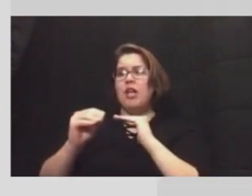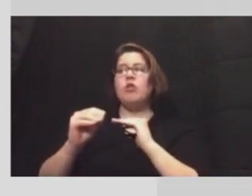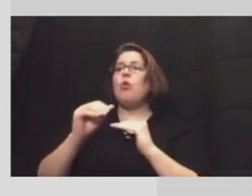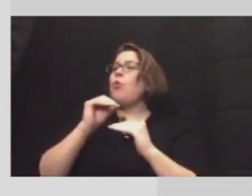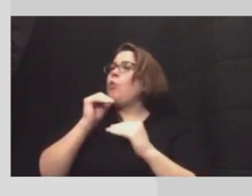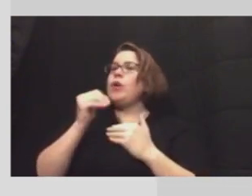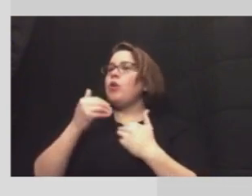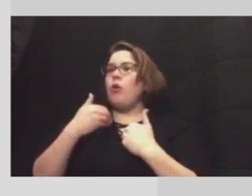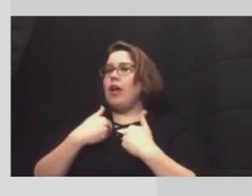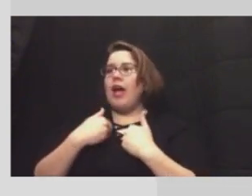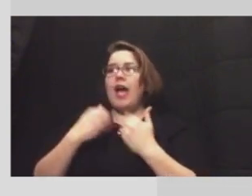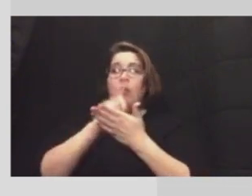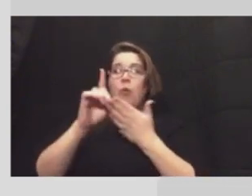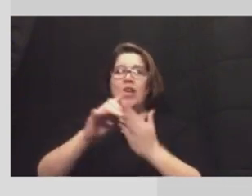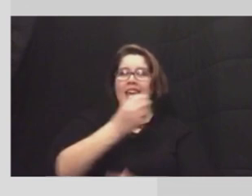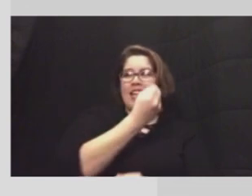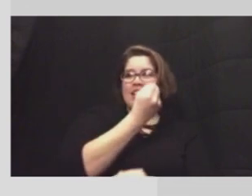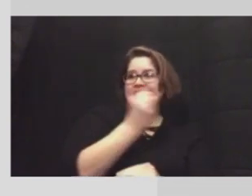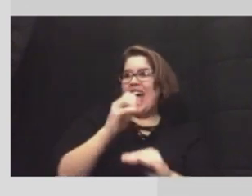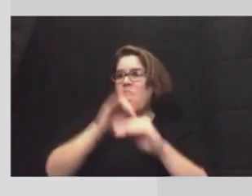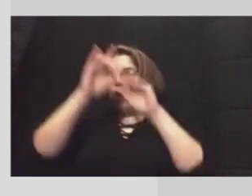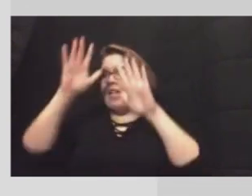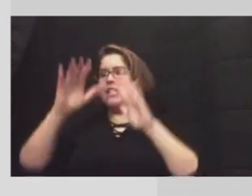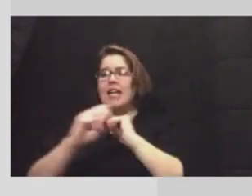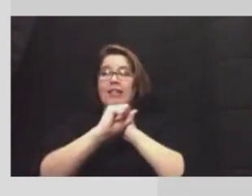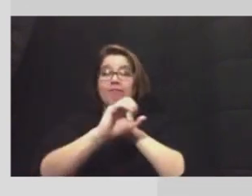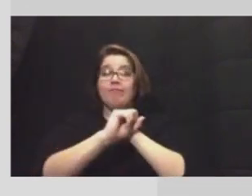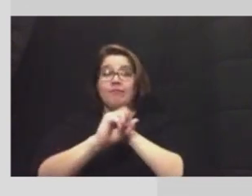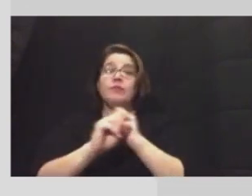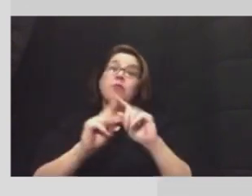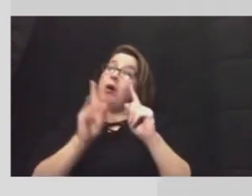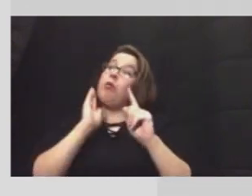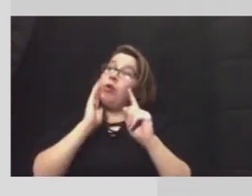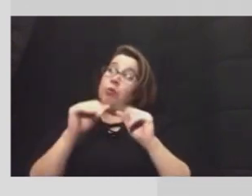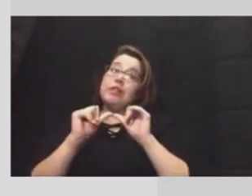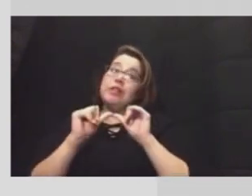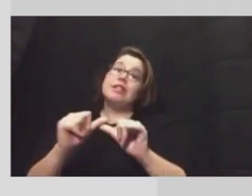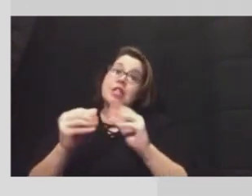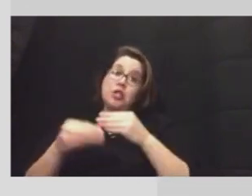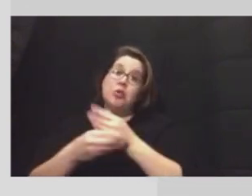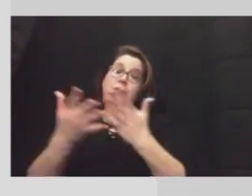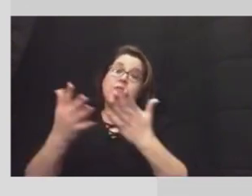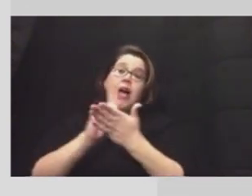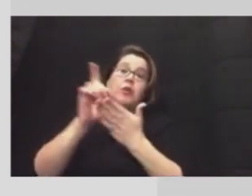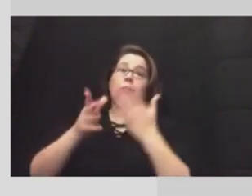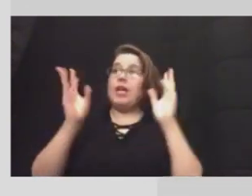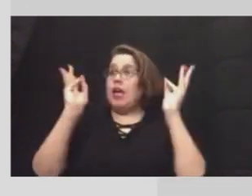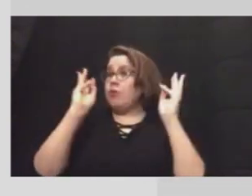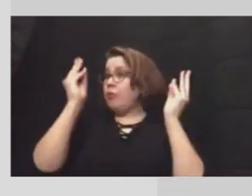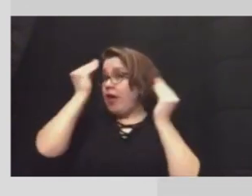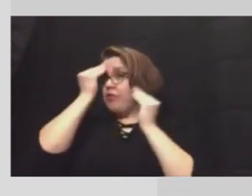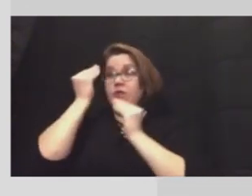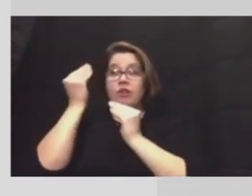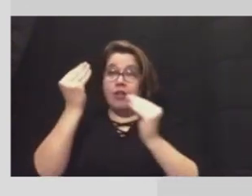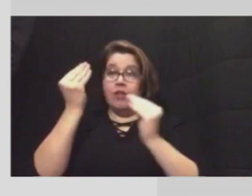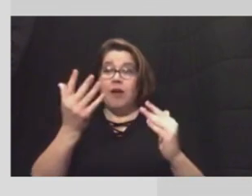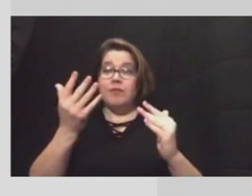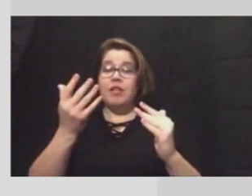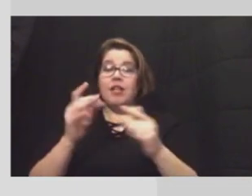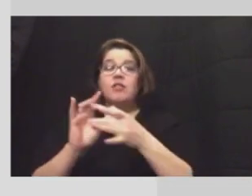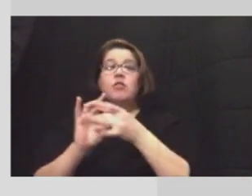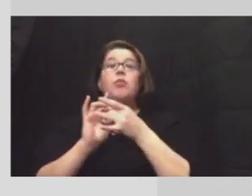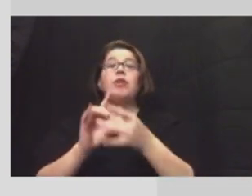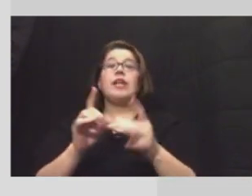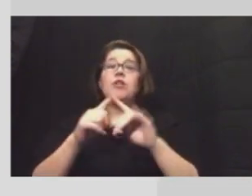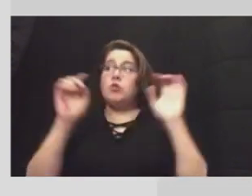weekend covid updates although we will continue to provide uh weekend weather updates uh with regard to the